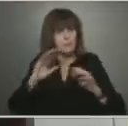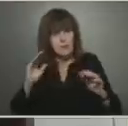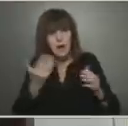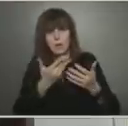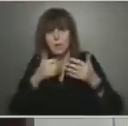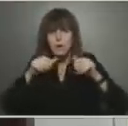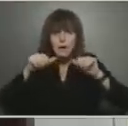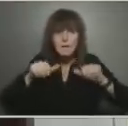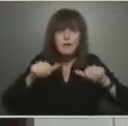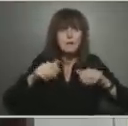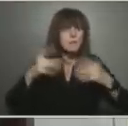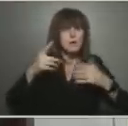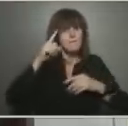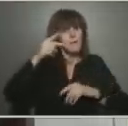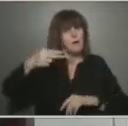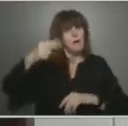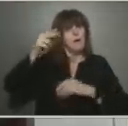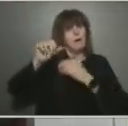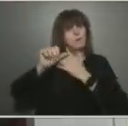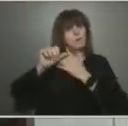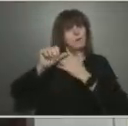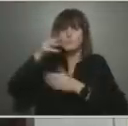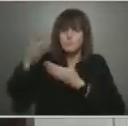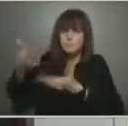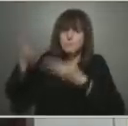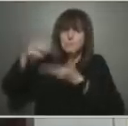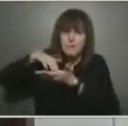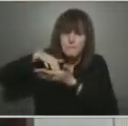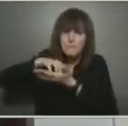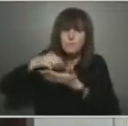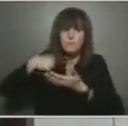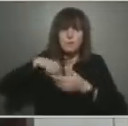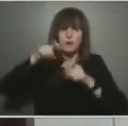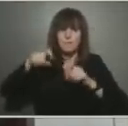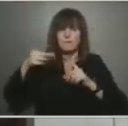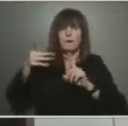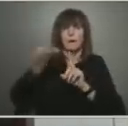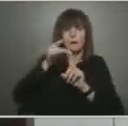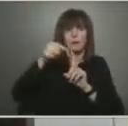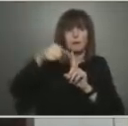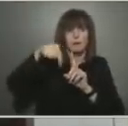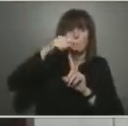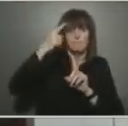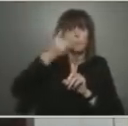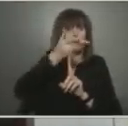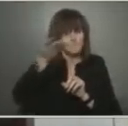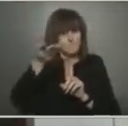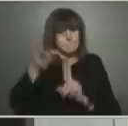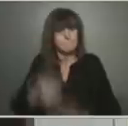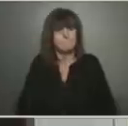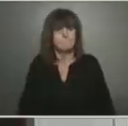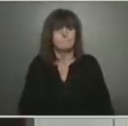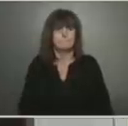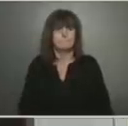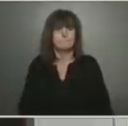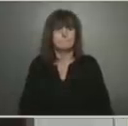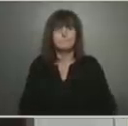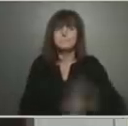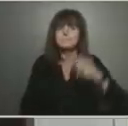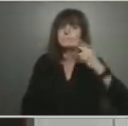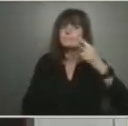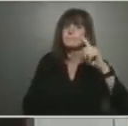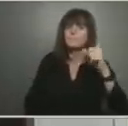populations. Follow-up? Global News has been reporting for two weeks on doctors spreading